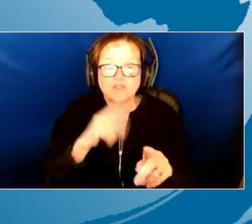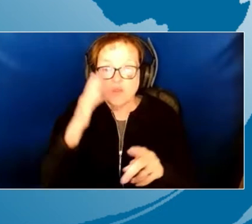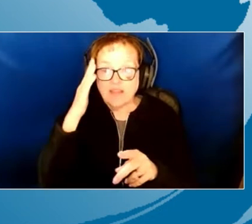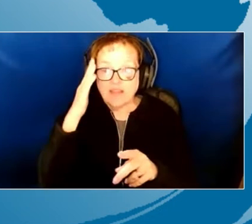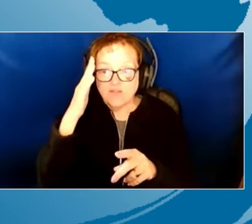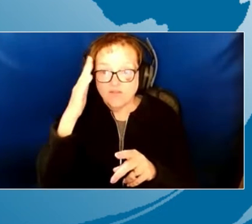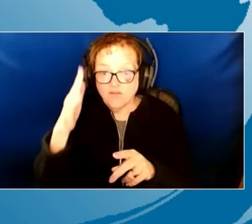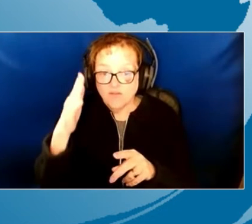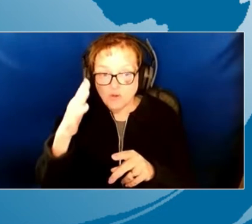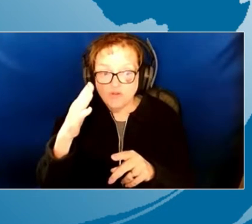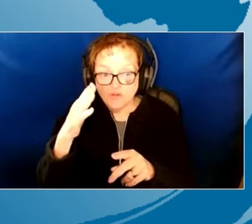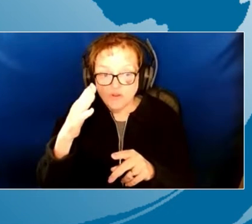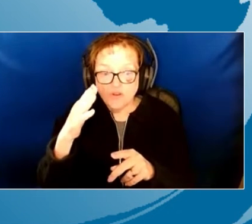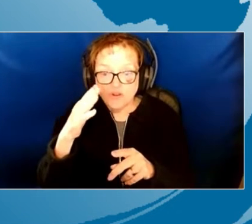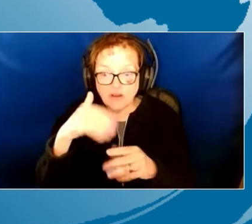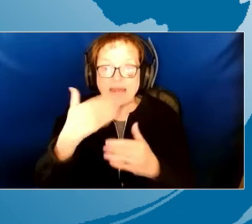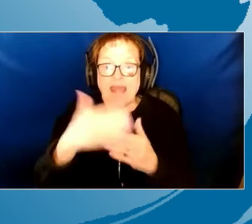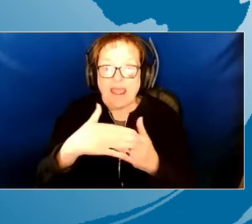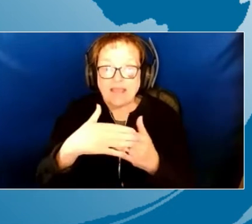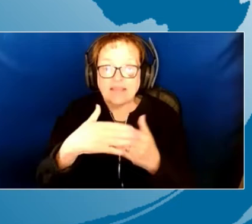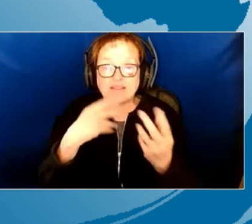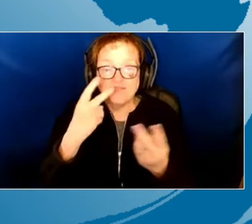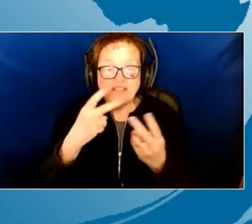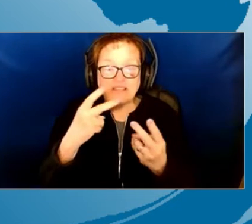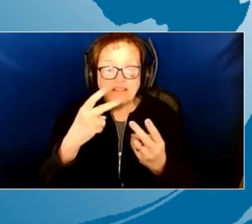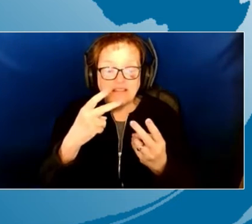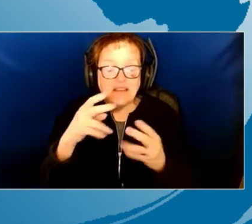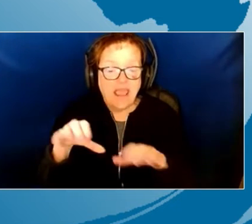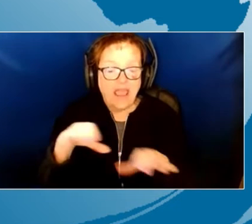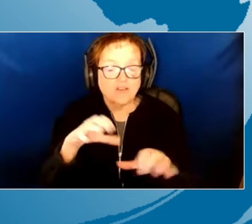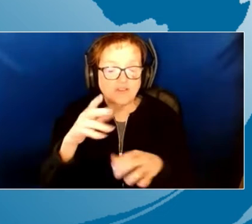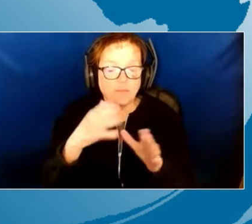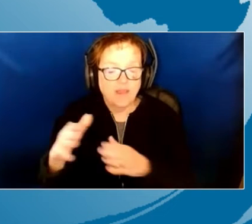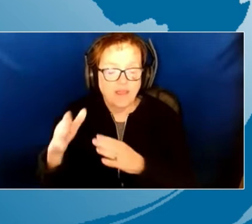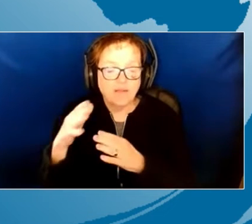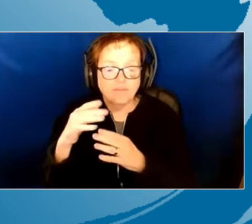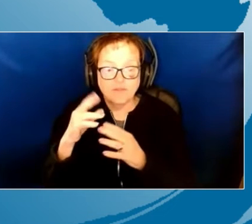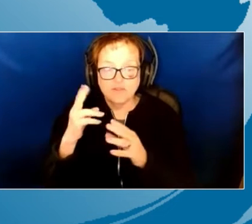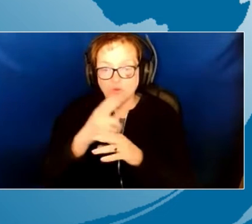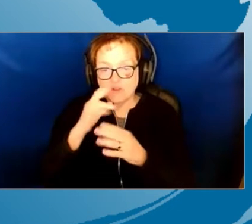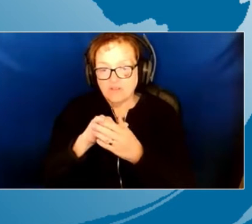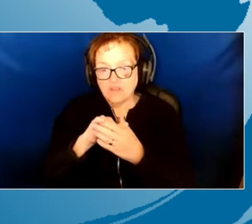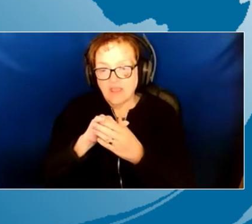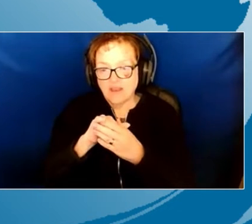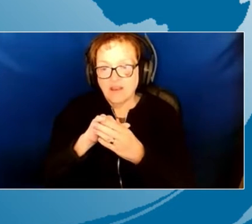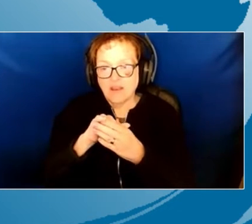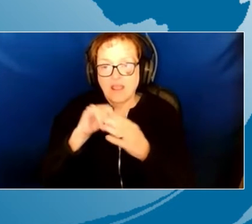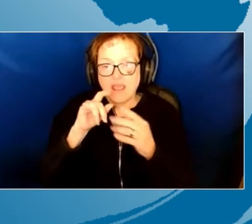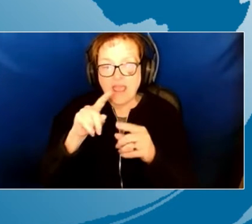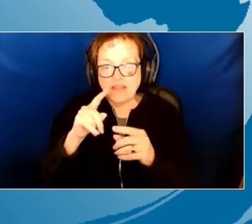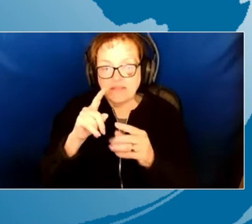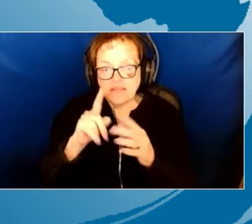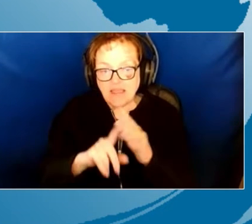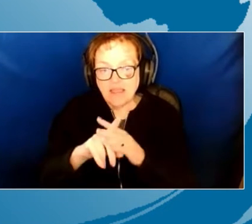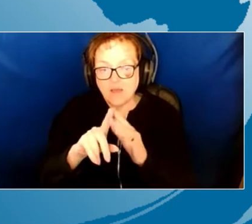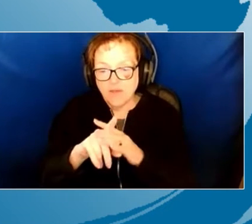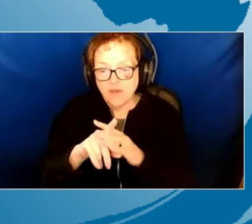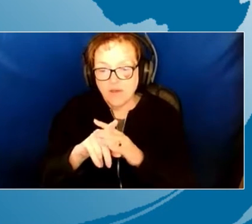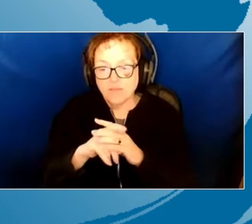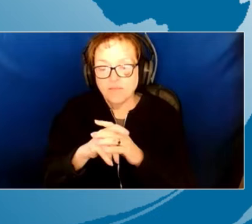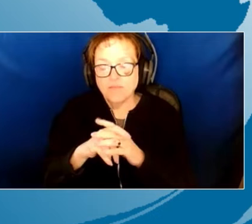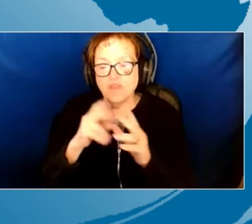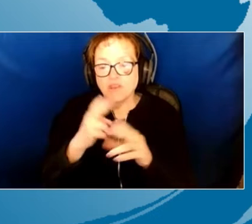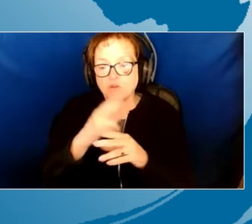oriented next visit action question. So we use these questions as they would come up. And I'm going to try to use more